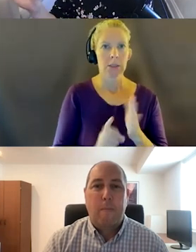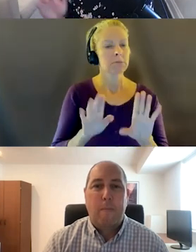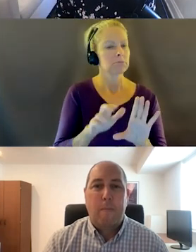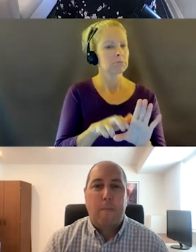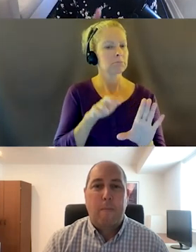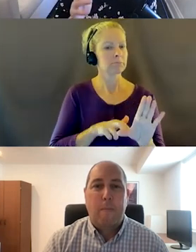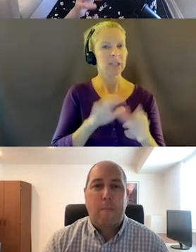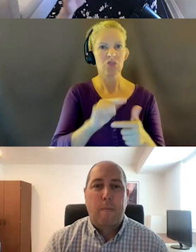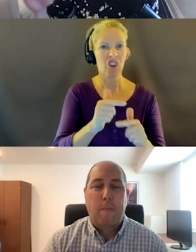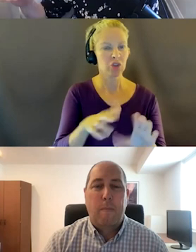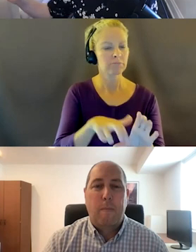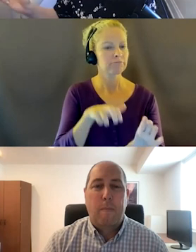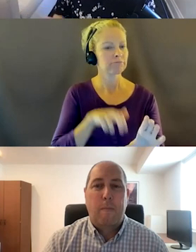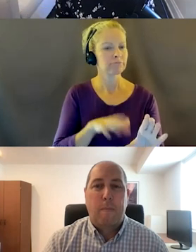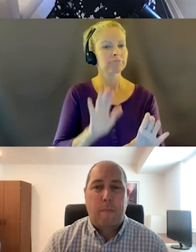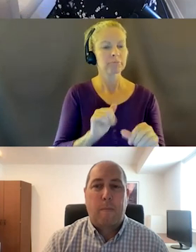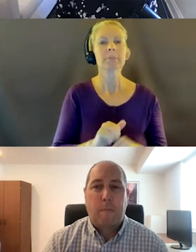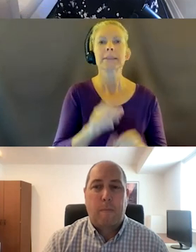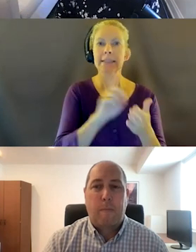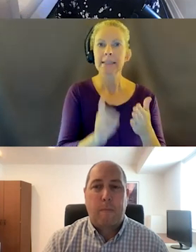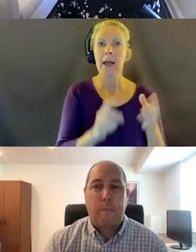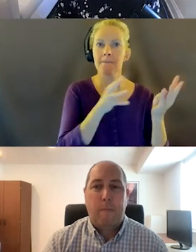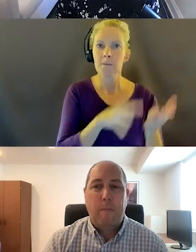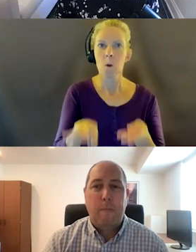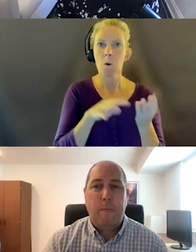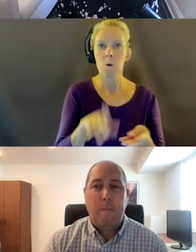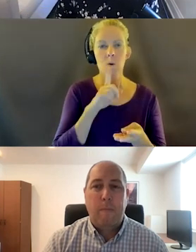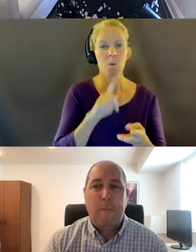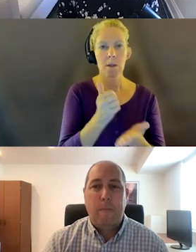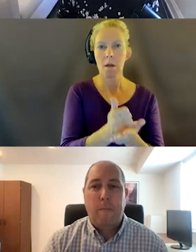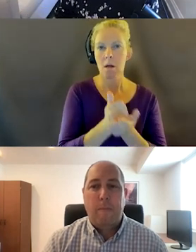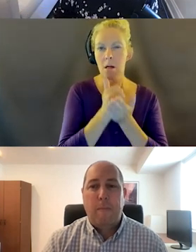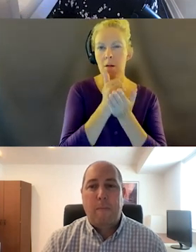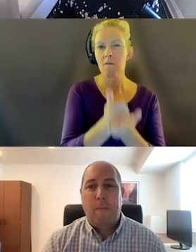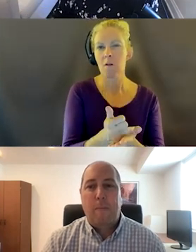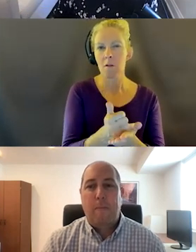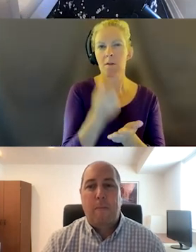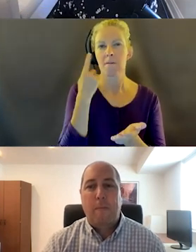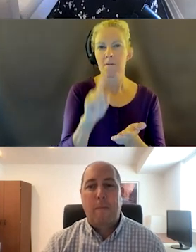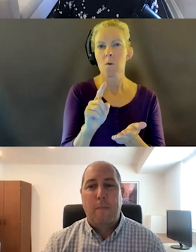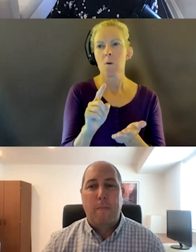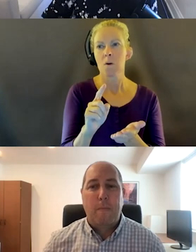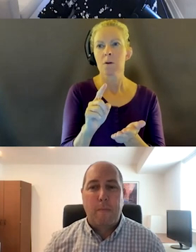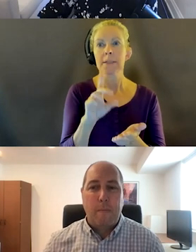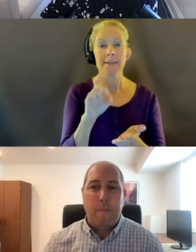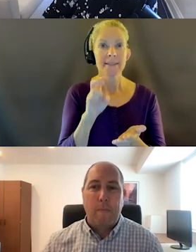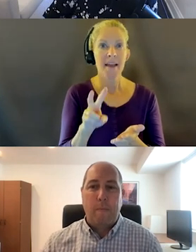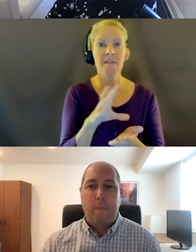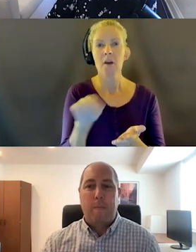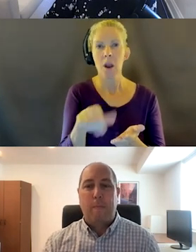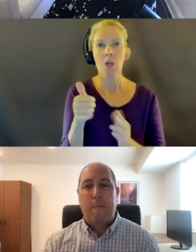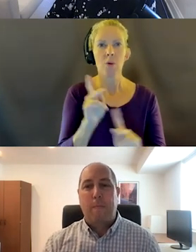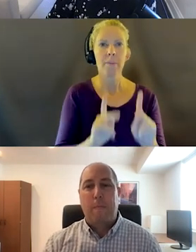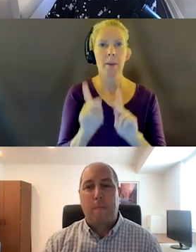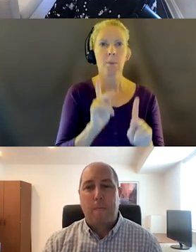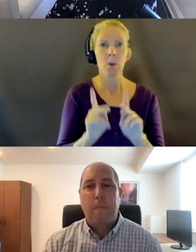interactions. And so, it's like a designed flow. That's really helpful, I think, for a lot of dev and other key stakeholders, like